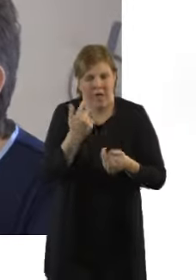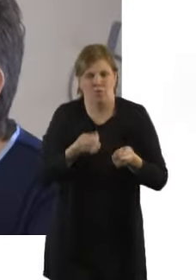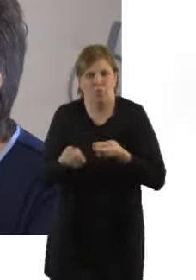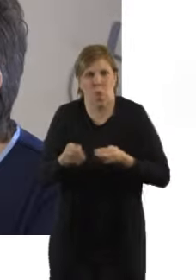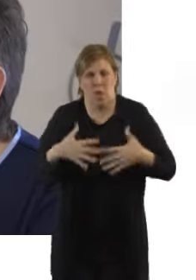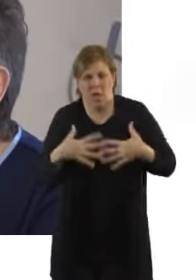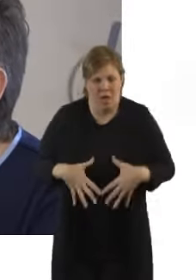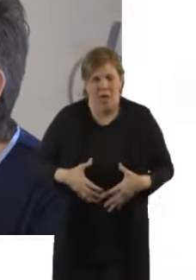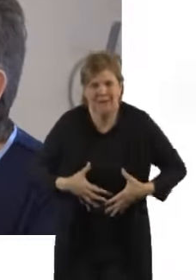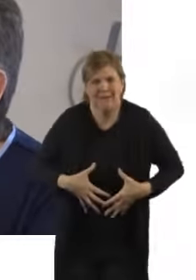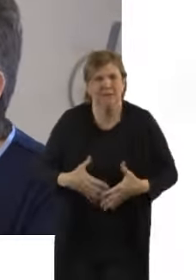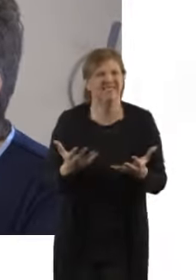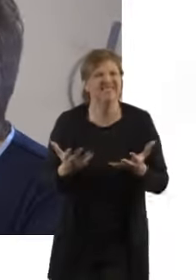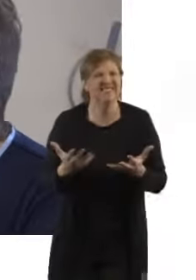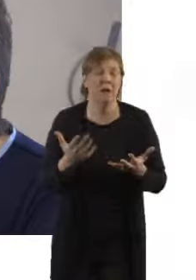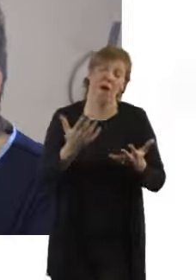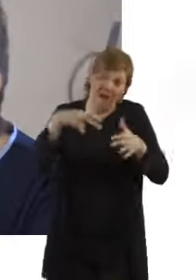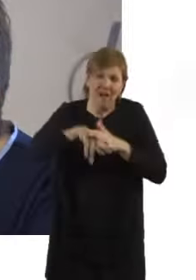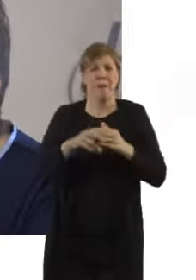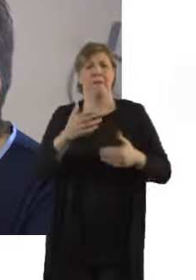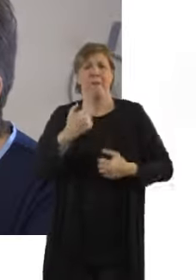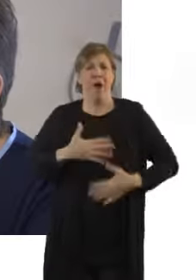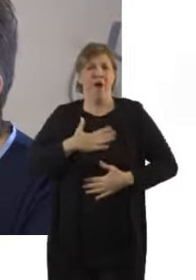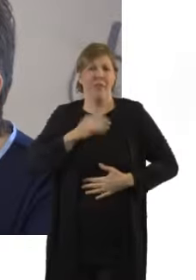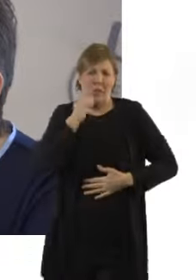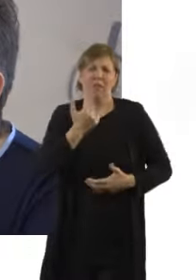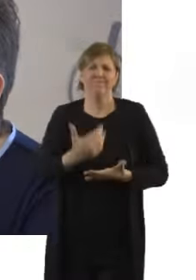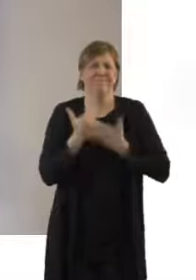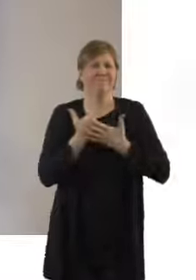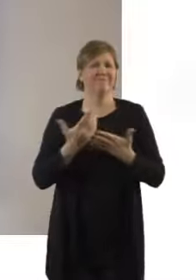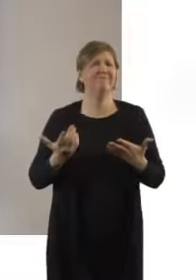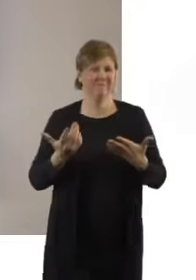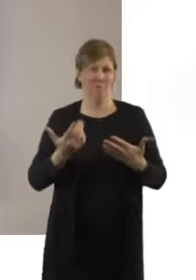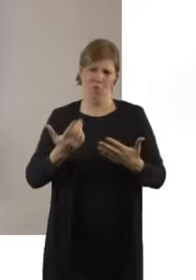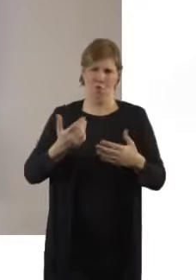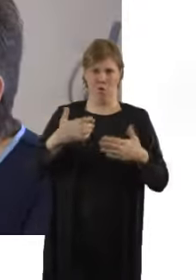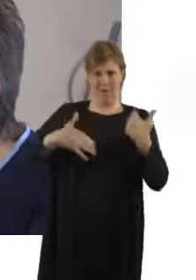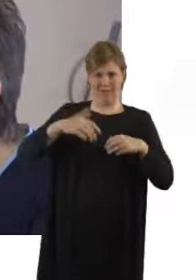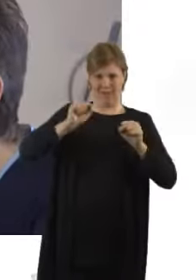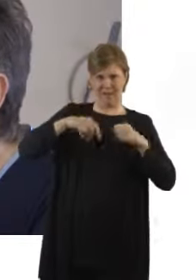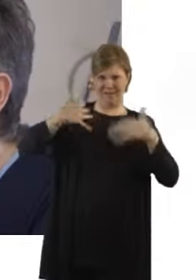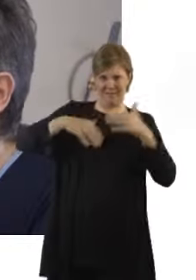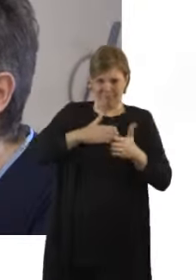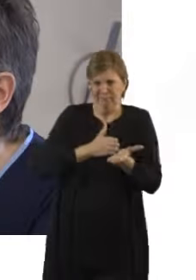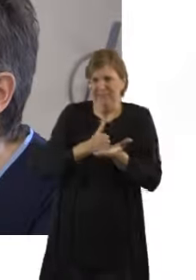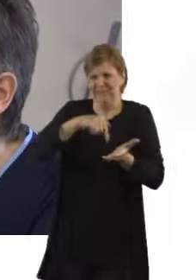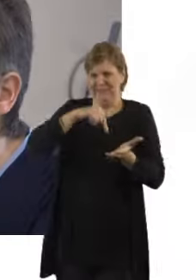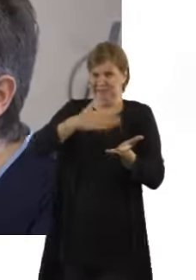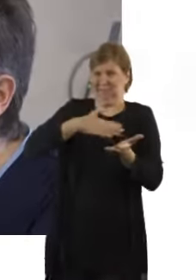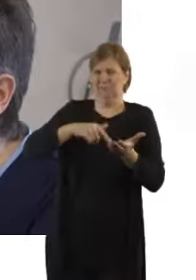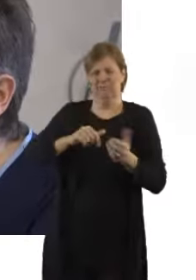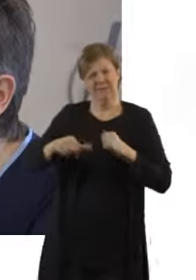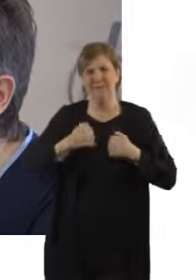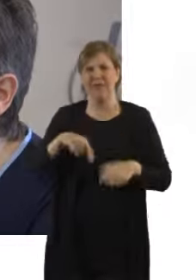Warm water, a warm bath is really, really helpful, particularly in the early stages of labour. Some women will access